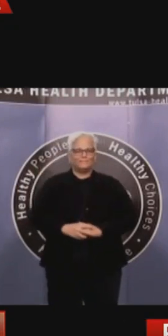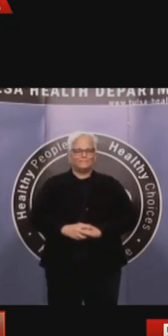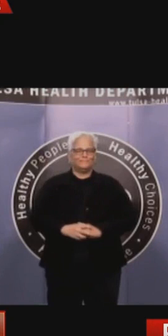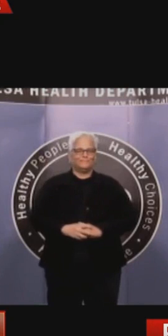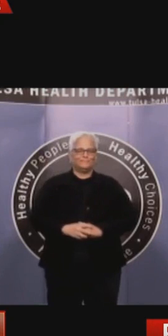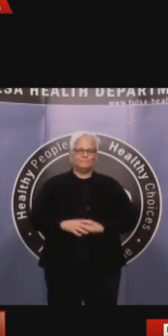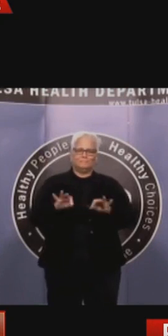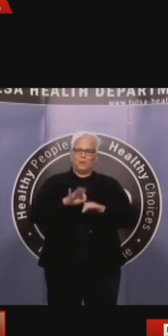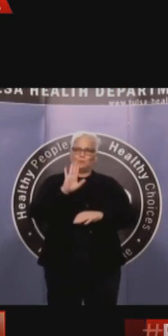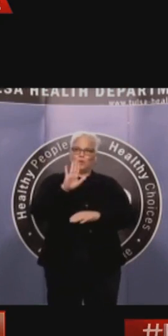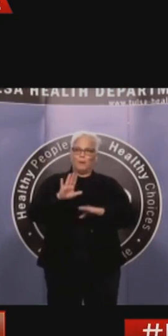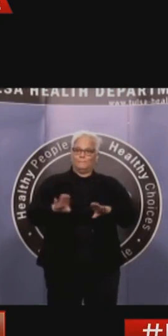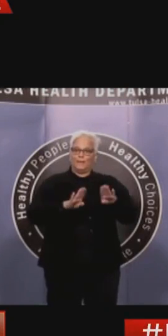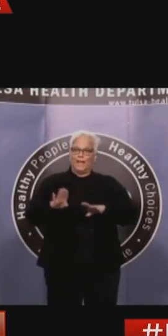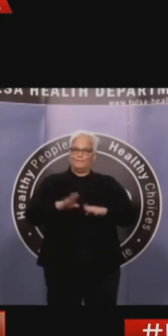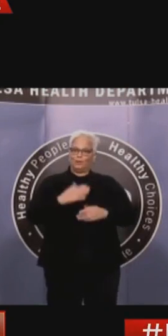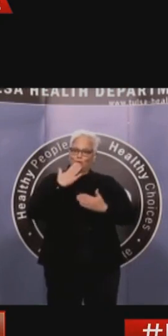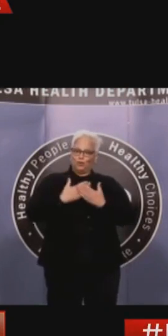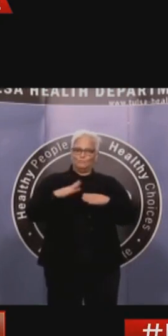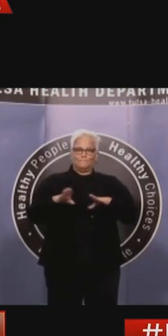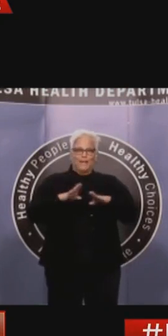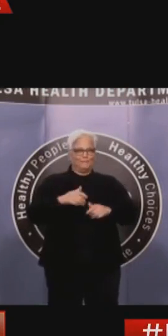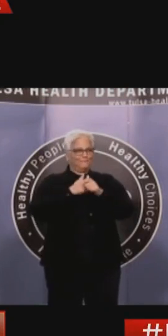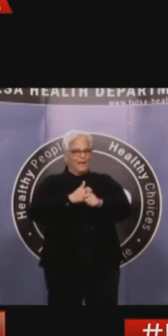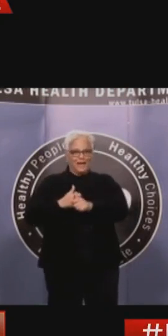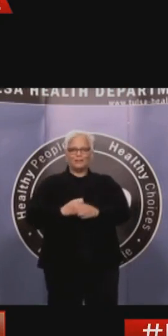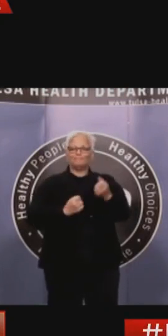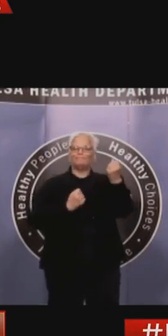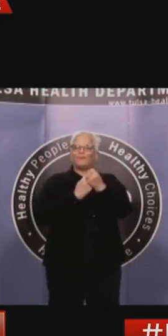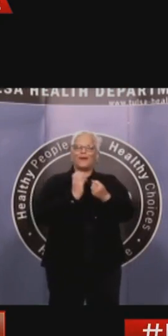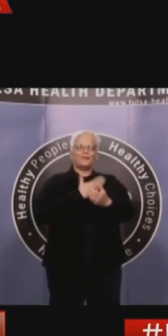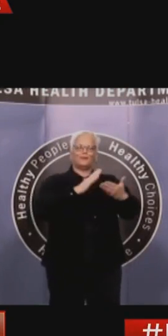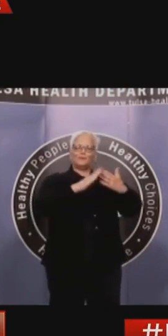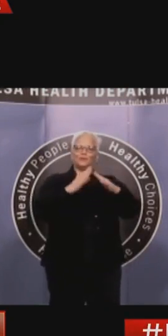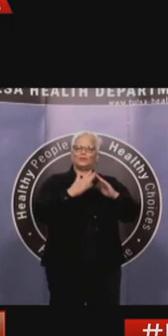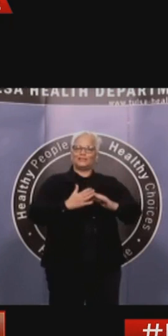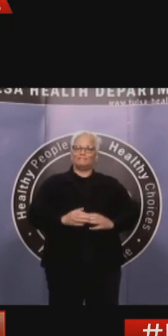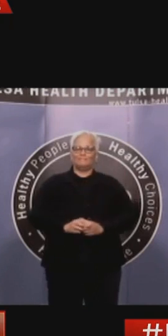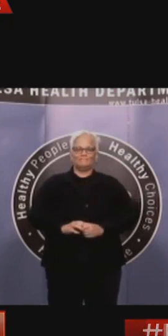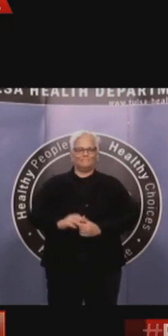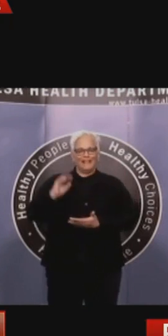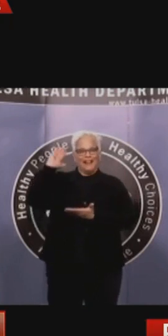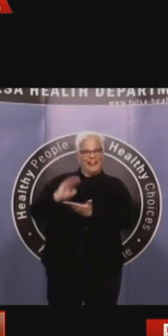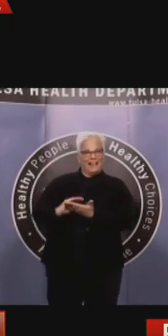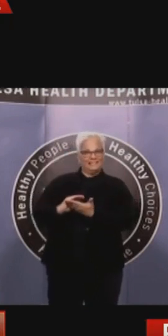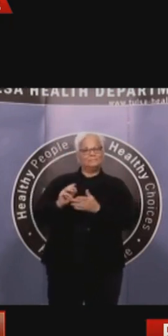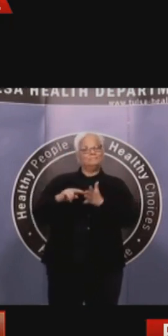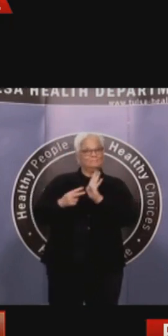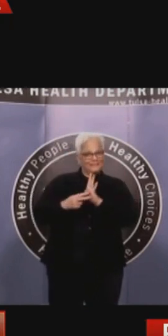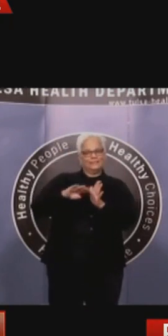when you hear the updates from the health department, to know that Tulsans are making these sacrifices